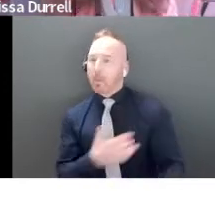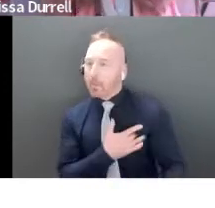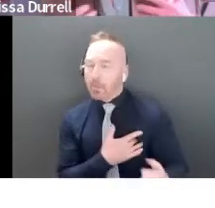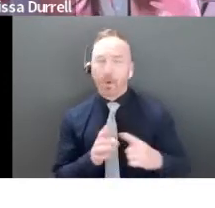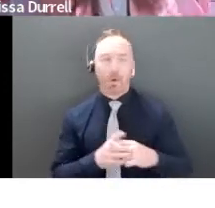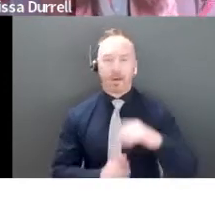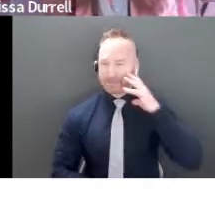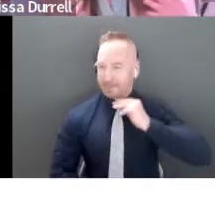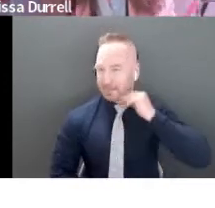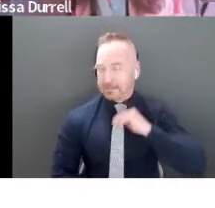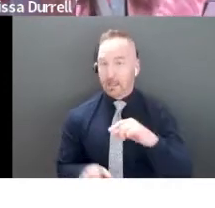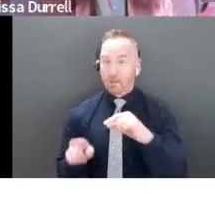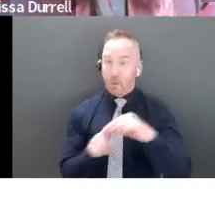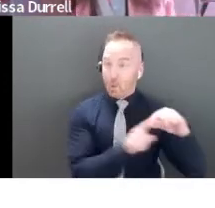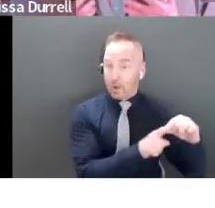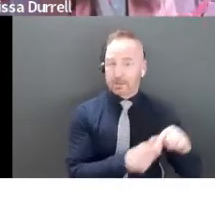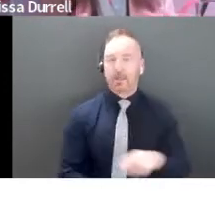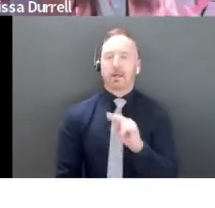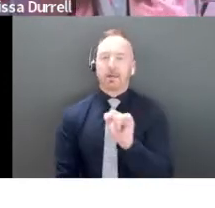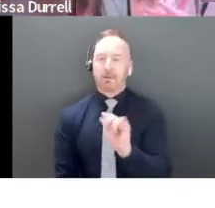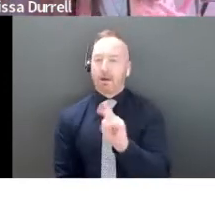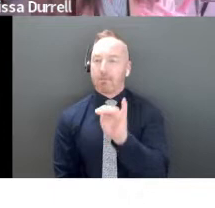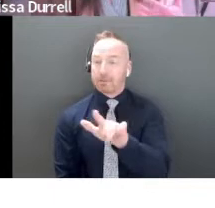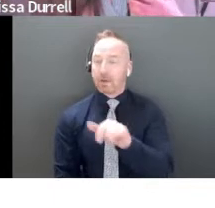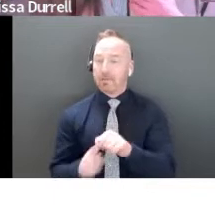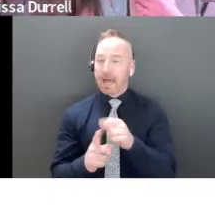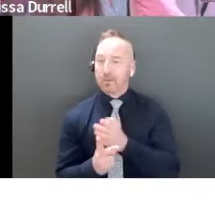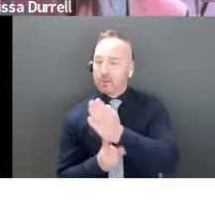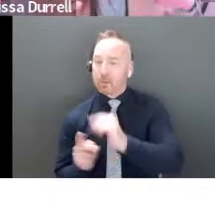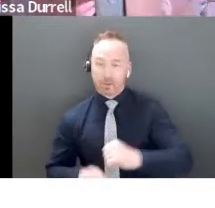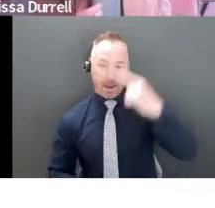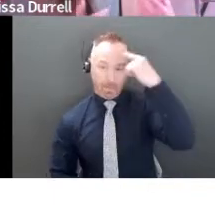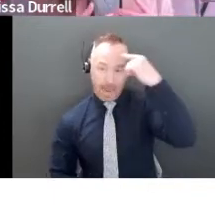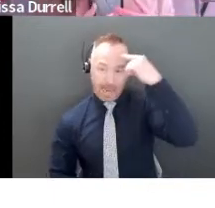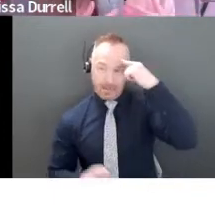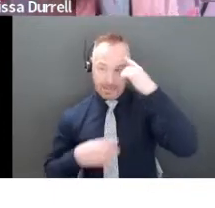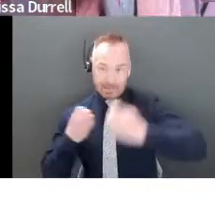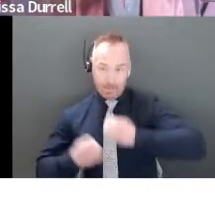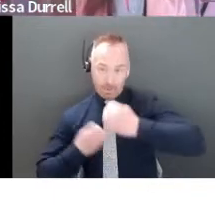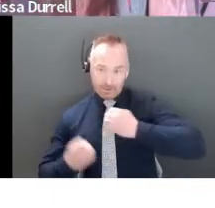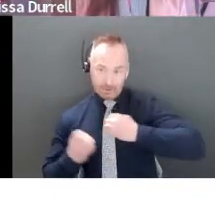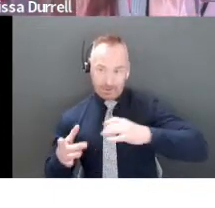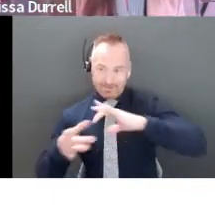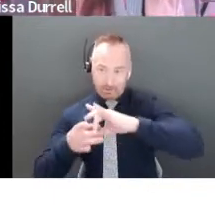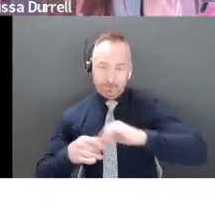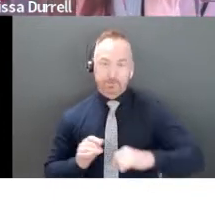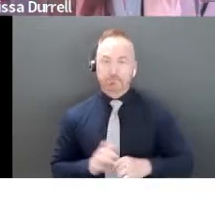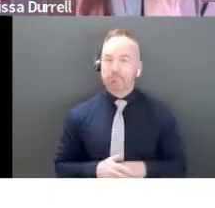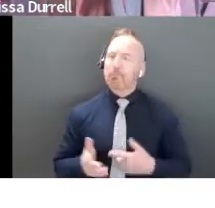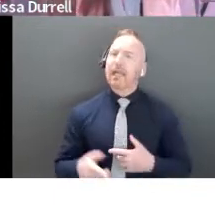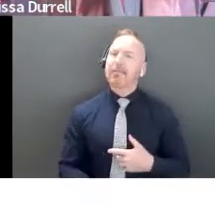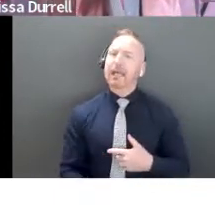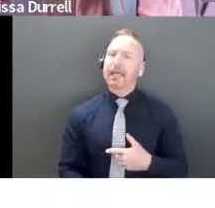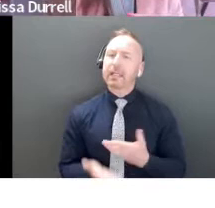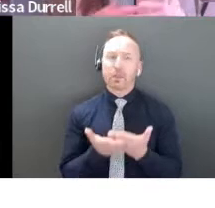that's bringing that non-rational side to what, to my brain. So it's that emotional feel to it. And why you? There's a